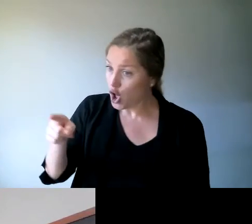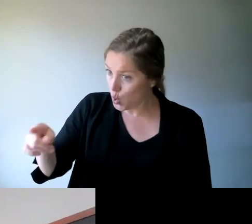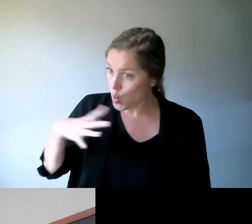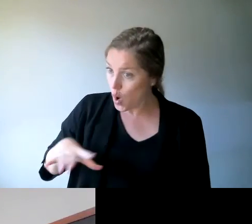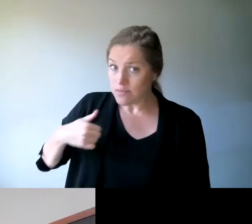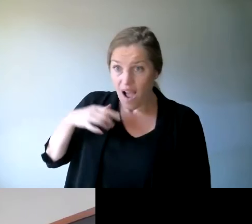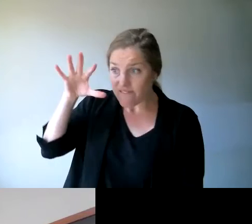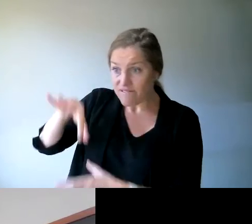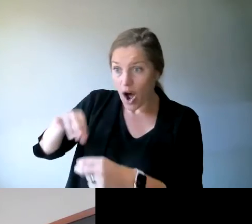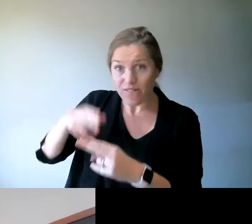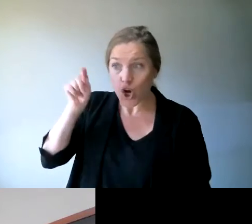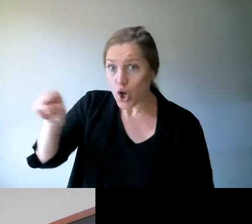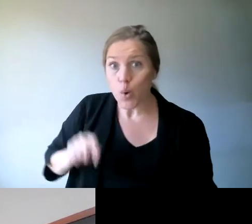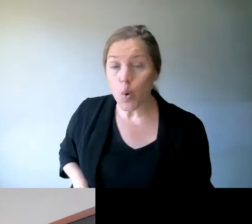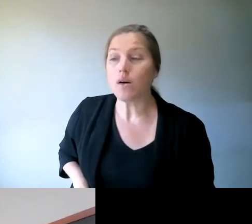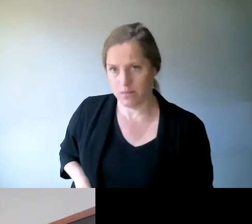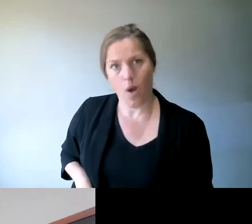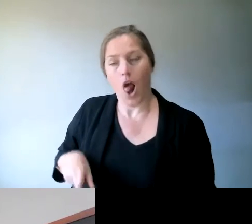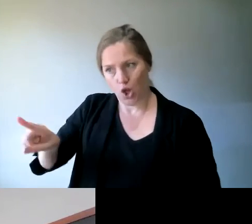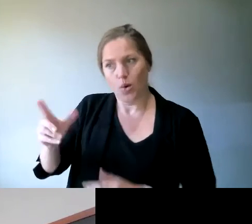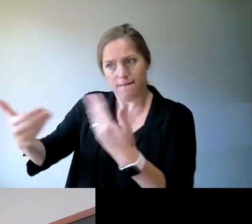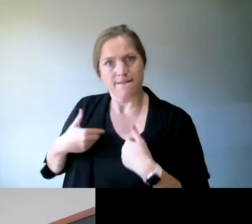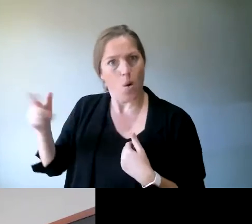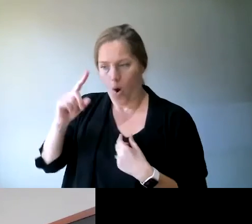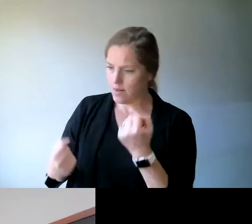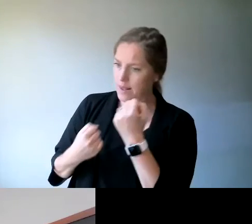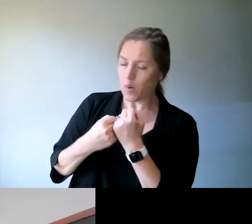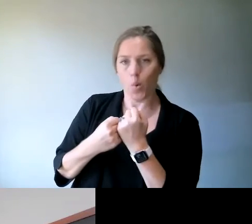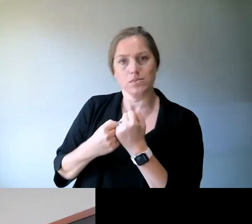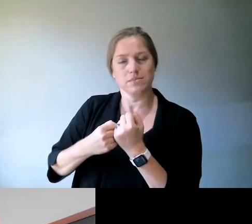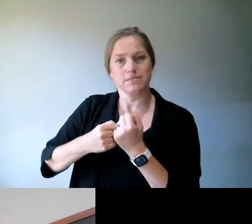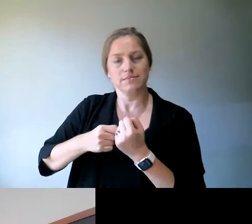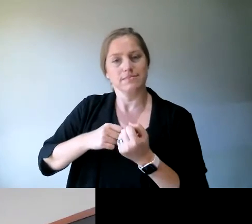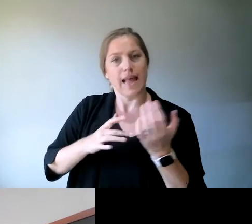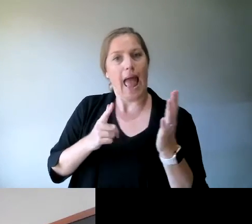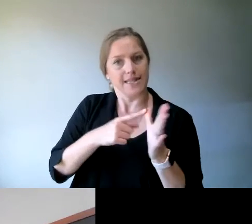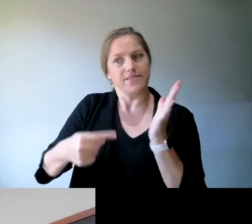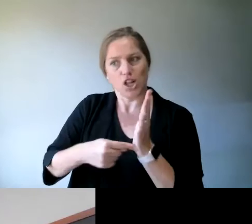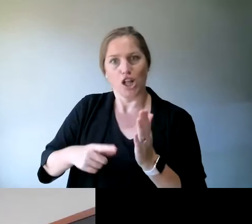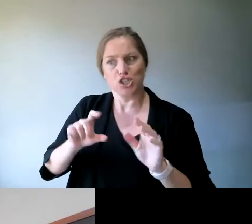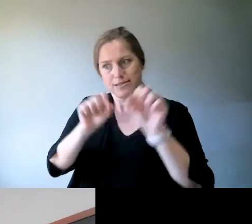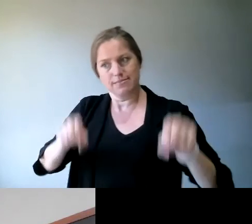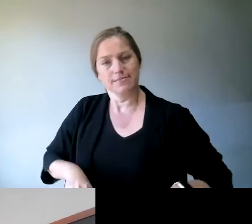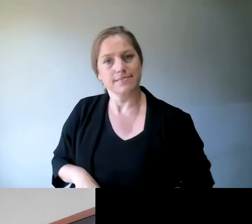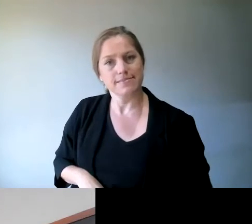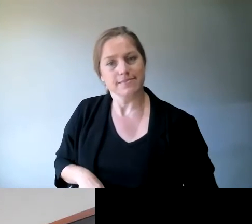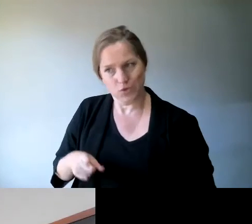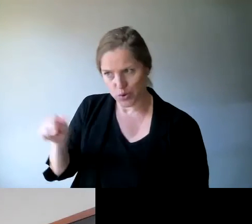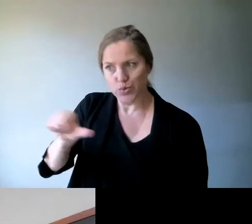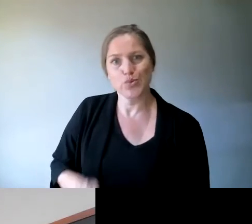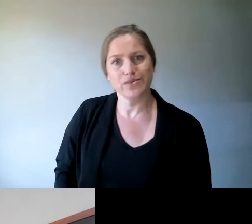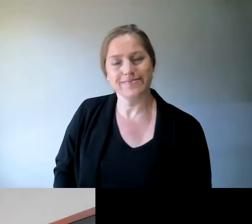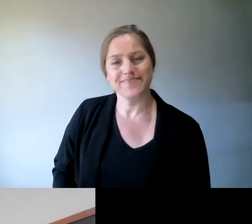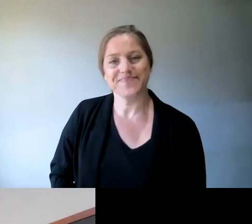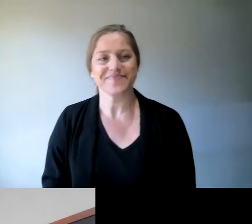introduce a national scheme for assistive technology. Yeah, great. I don't think anyone quite